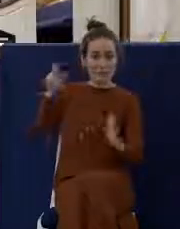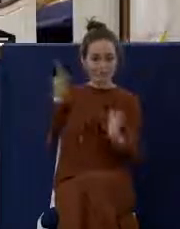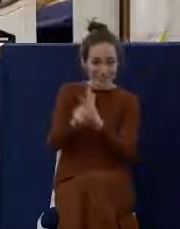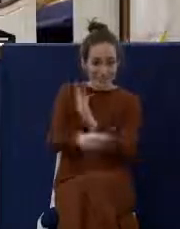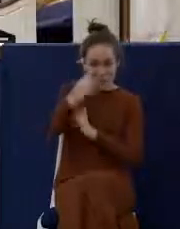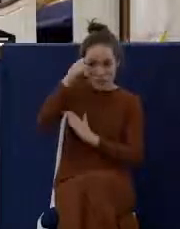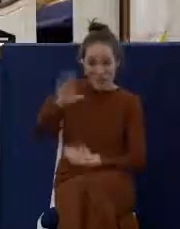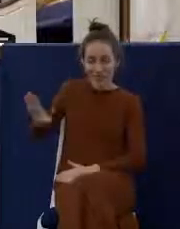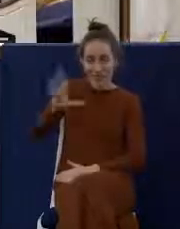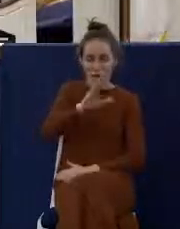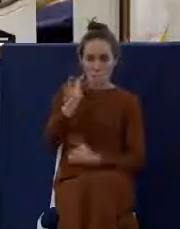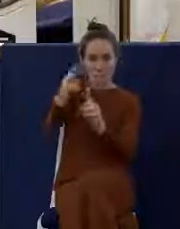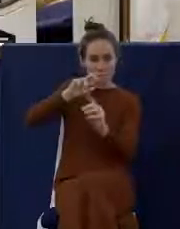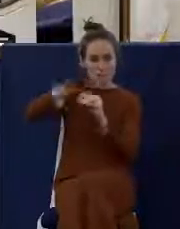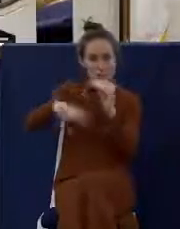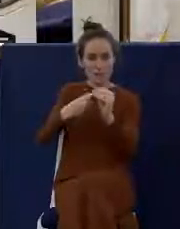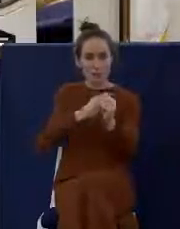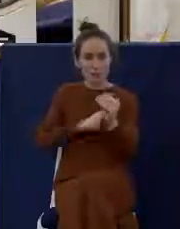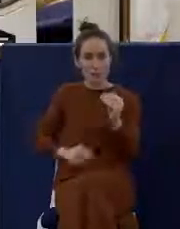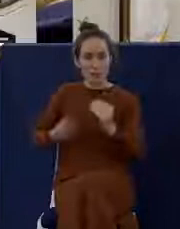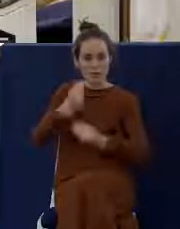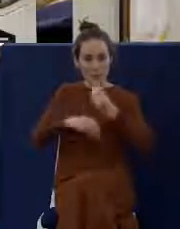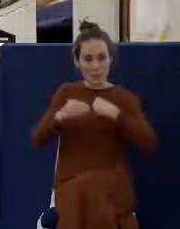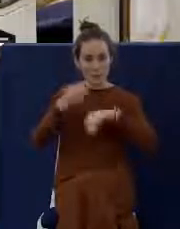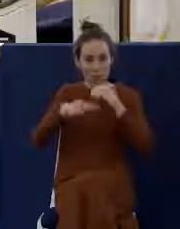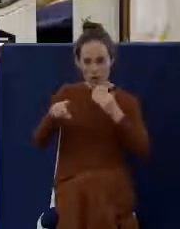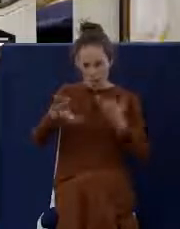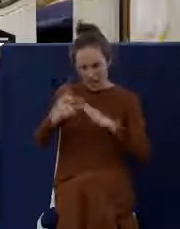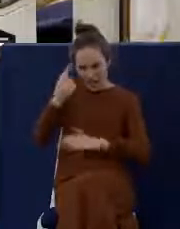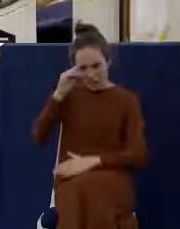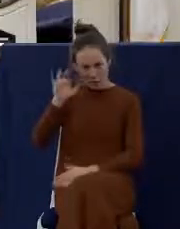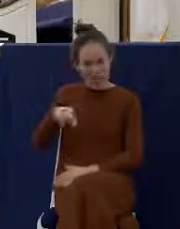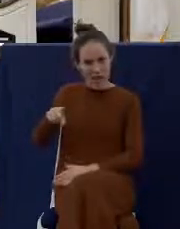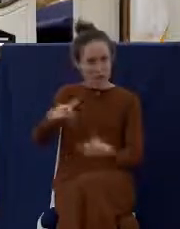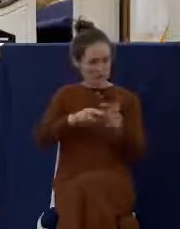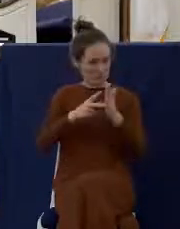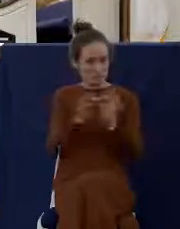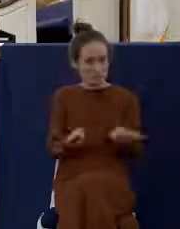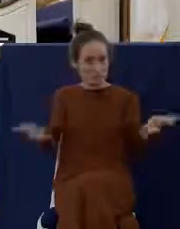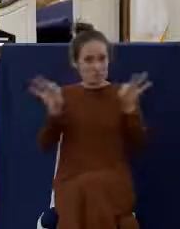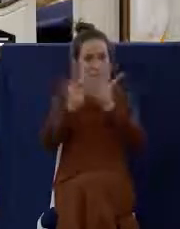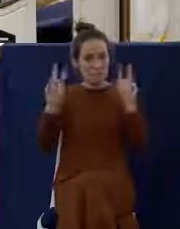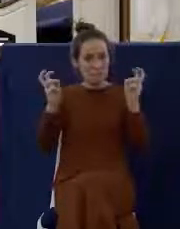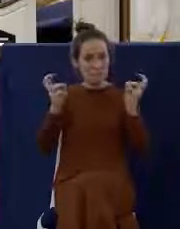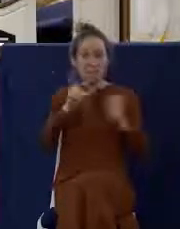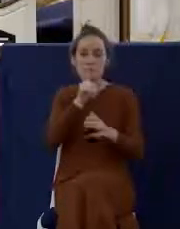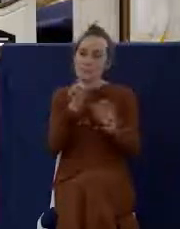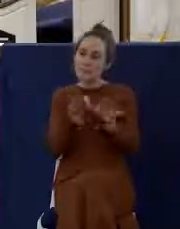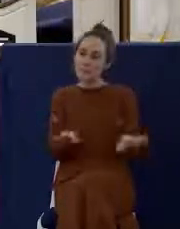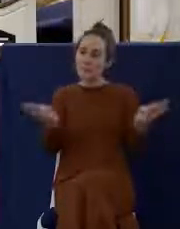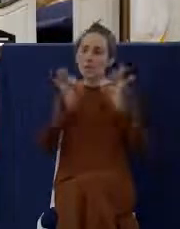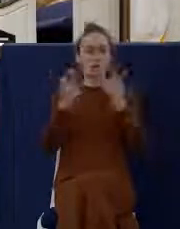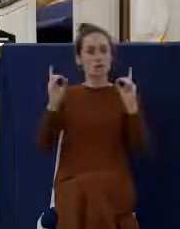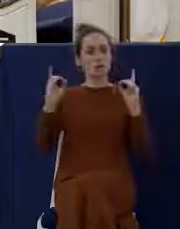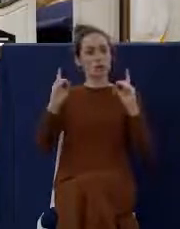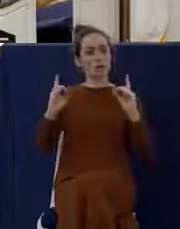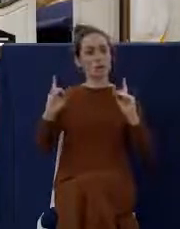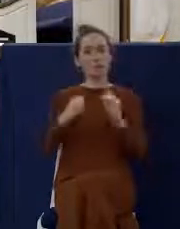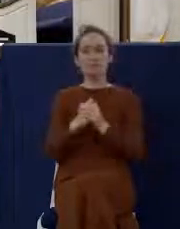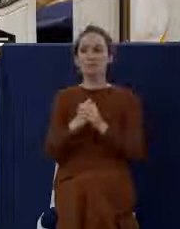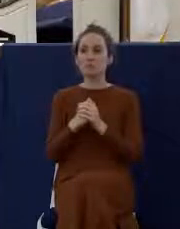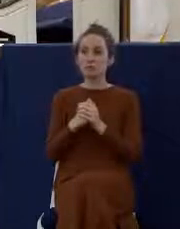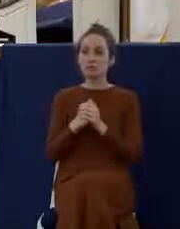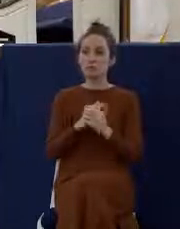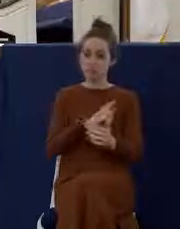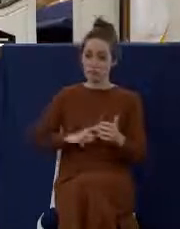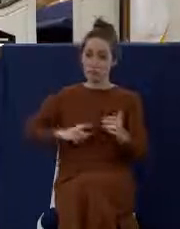that. Men who have been put to death. You don't die for something that's not important. This is an important doctrine. And you compare that to today,